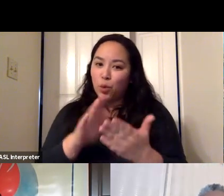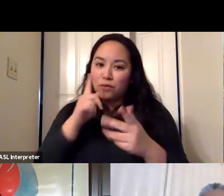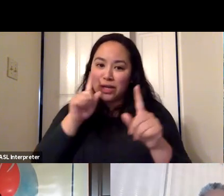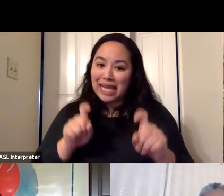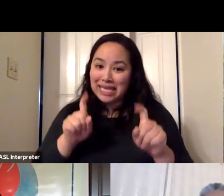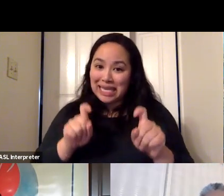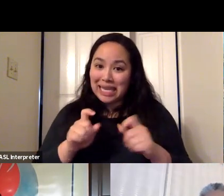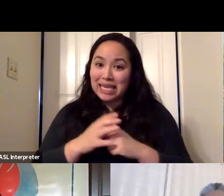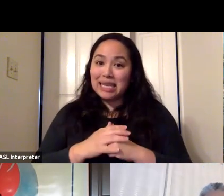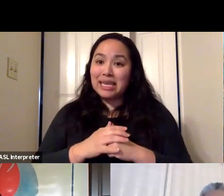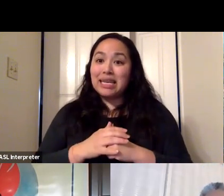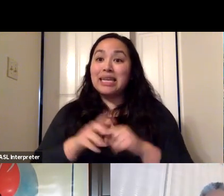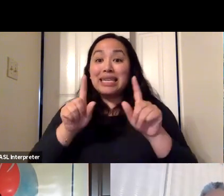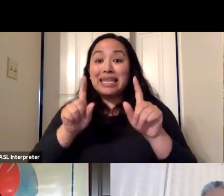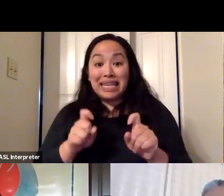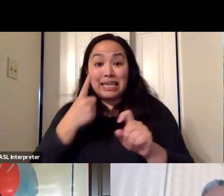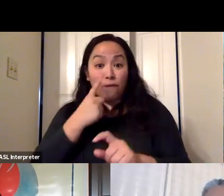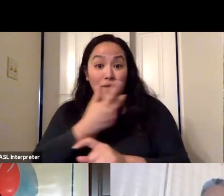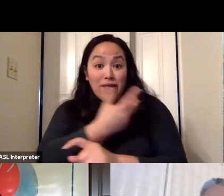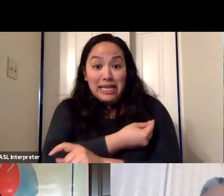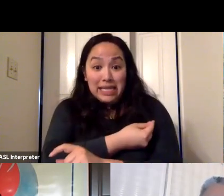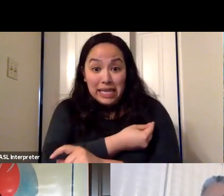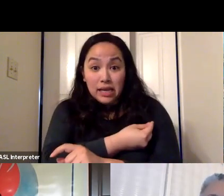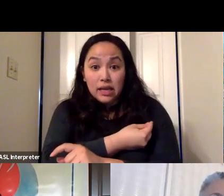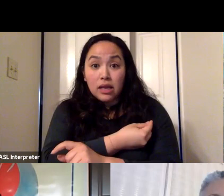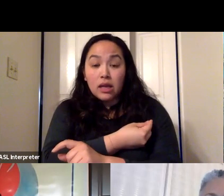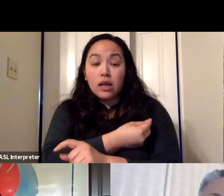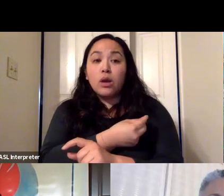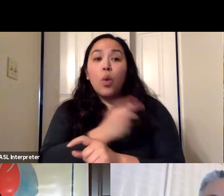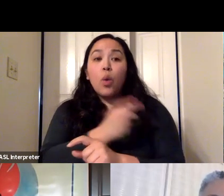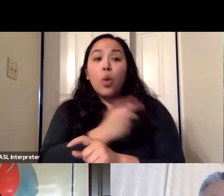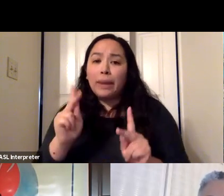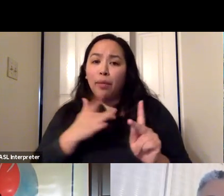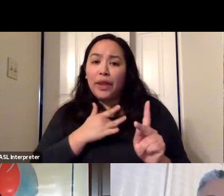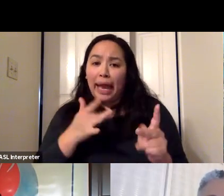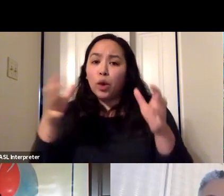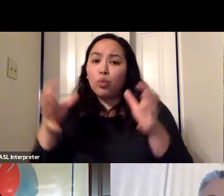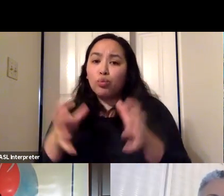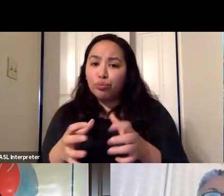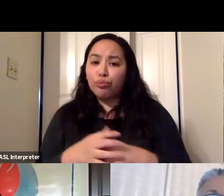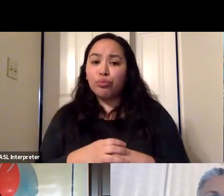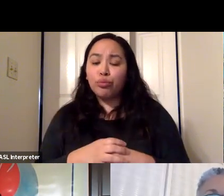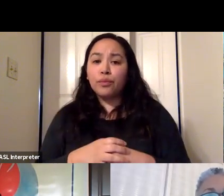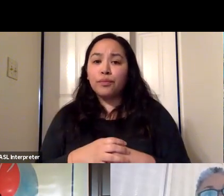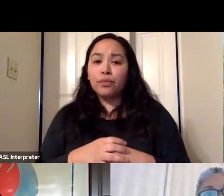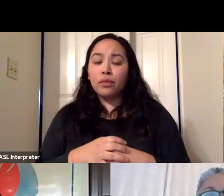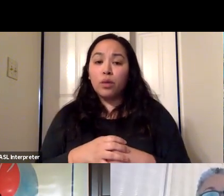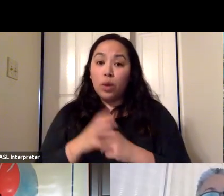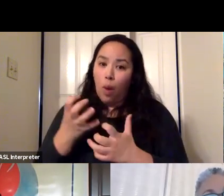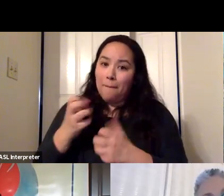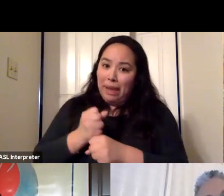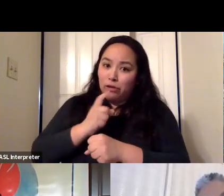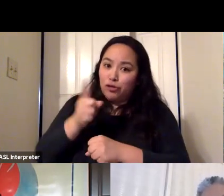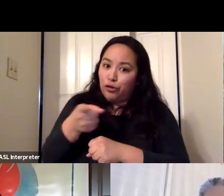testing or vaccine to wherever people naturally gather and where they're comfortable coming. And